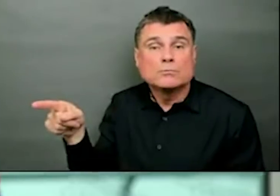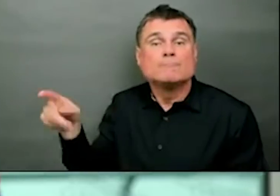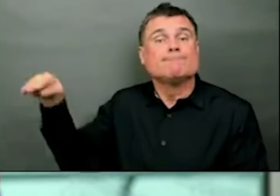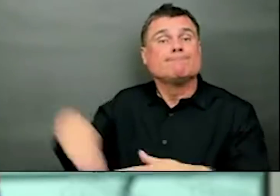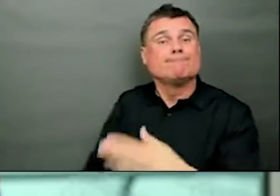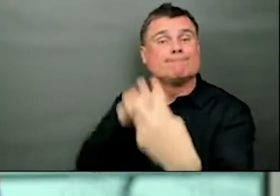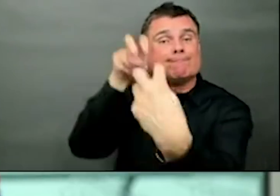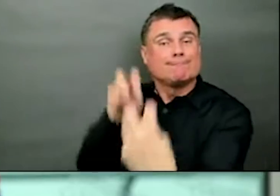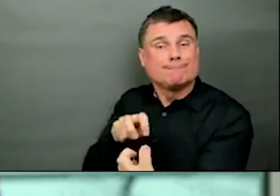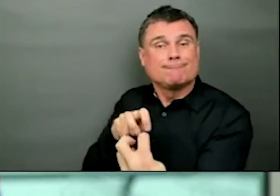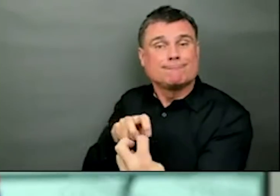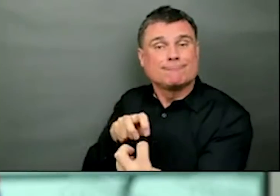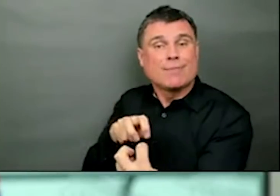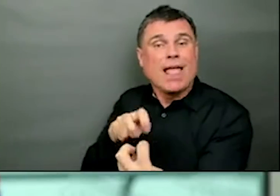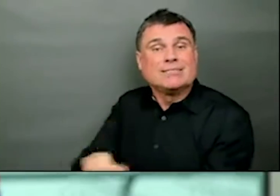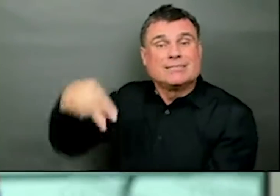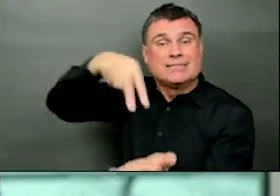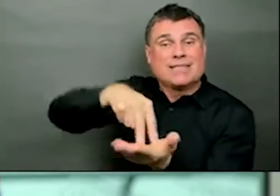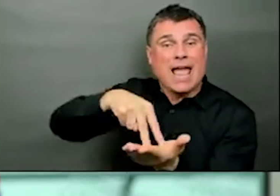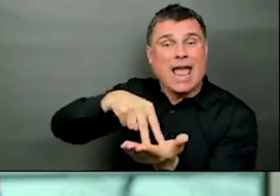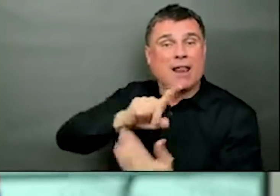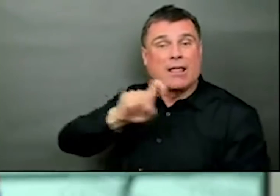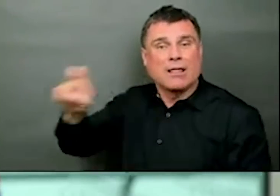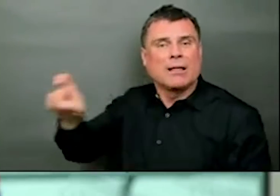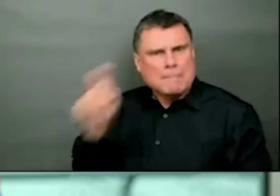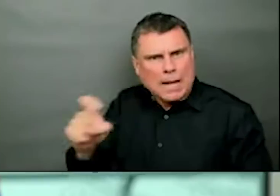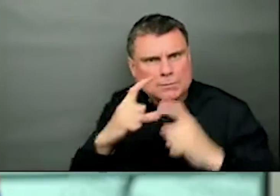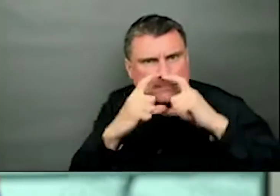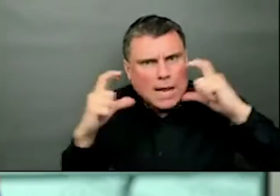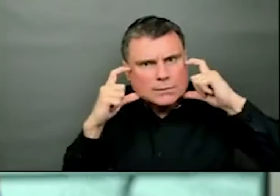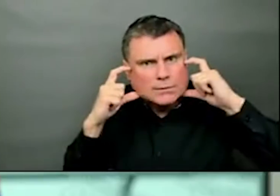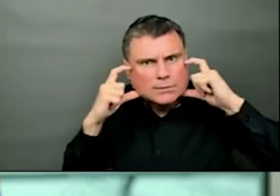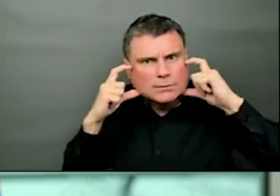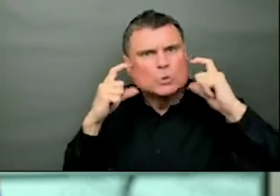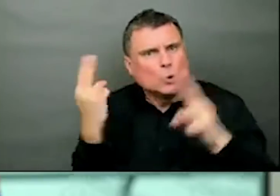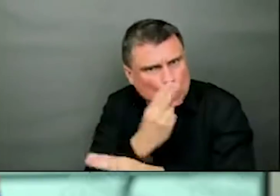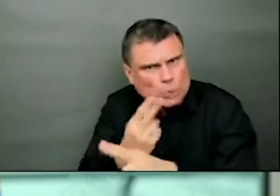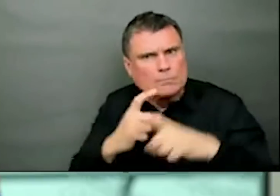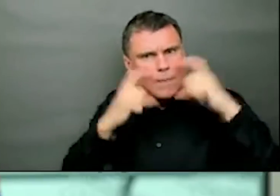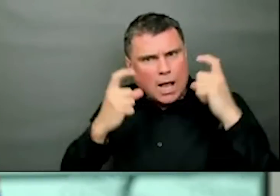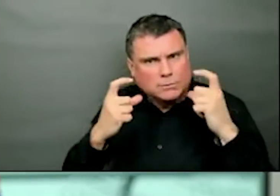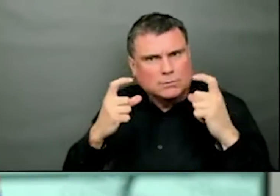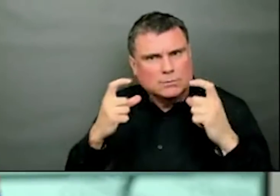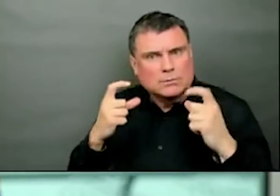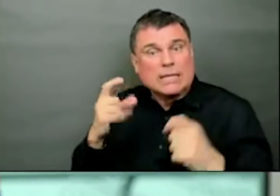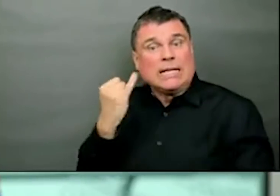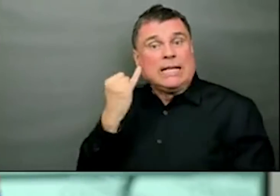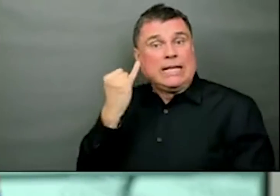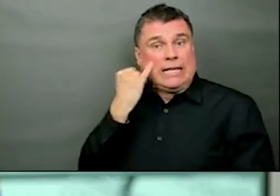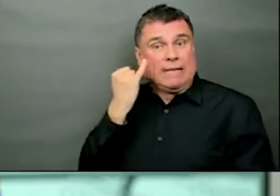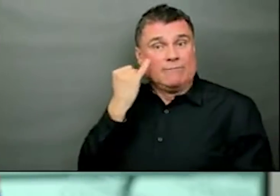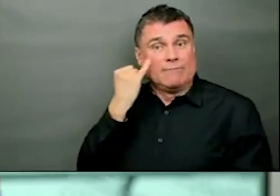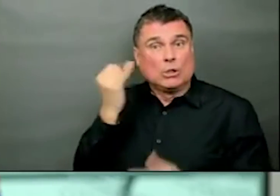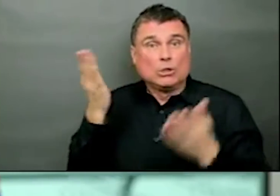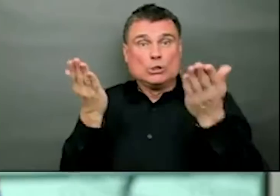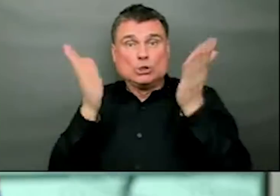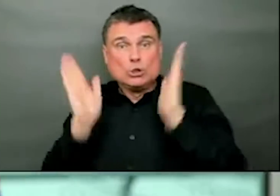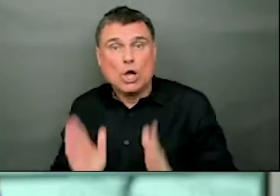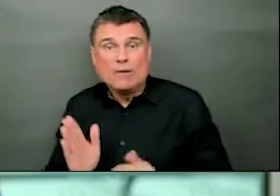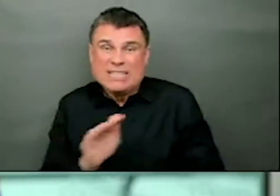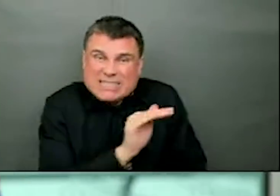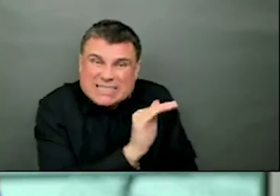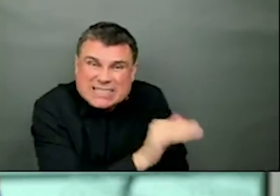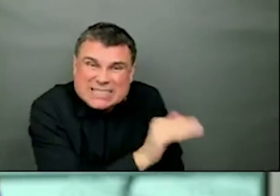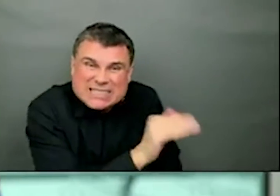that keep us safe. These are the key things that keep businesses open. Keep our restaurants open. Our retailers open.